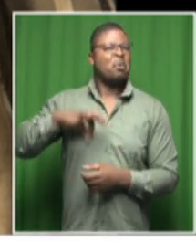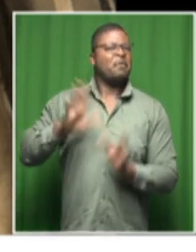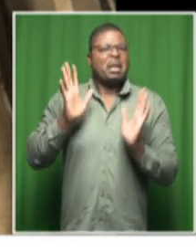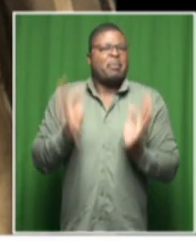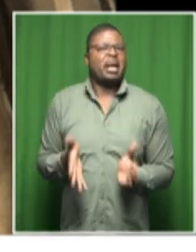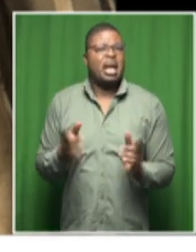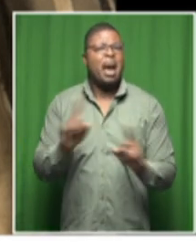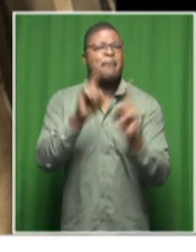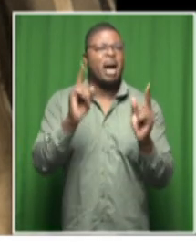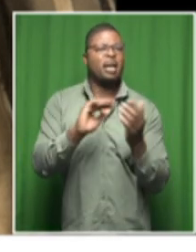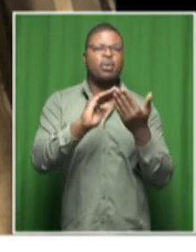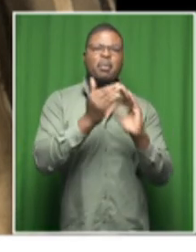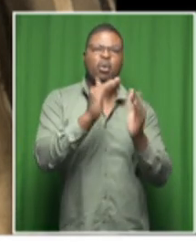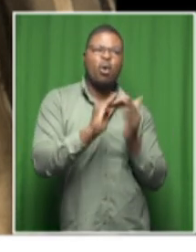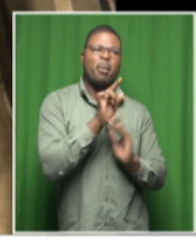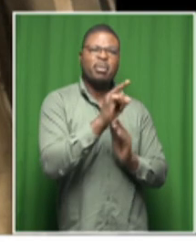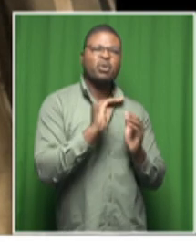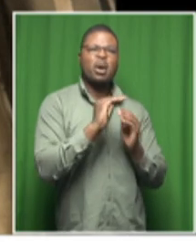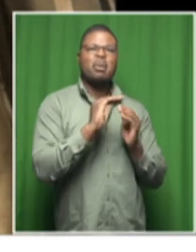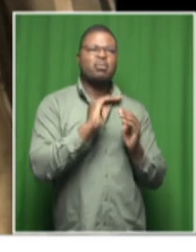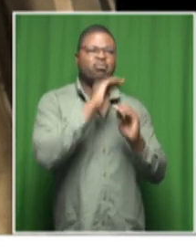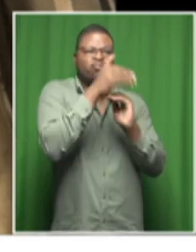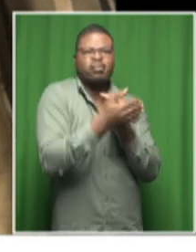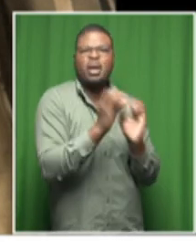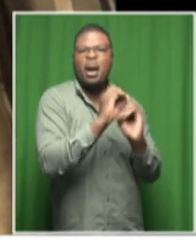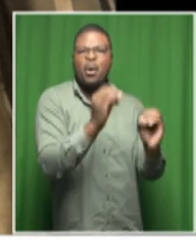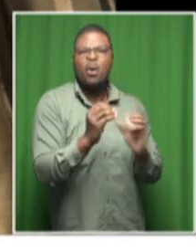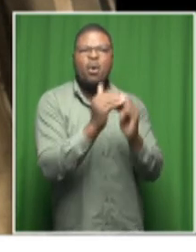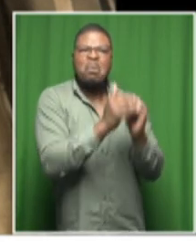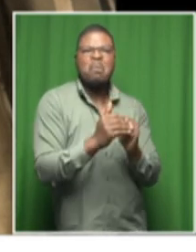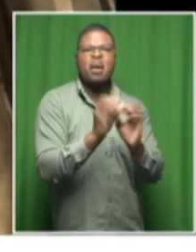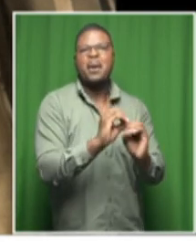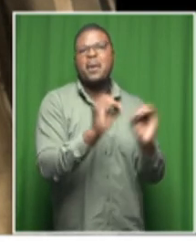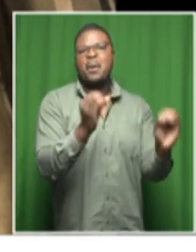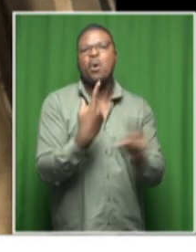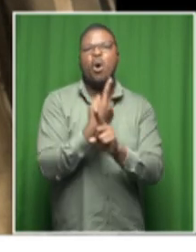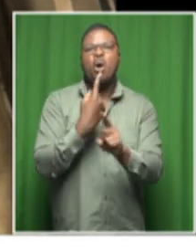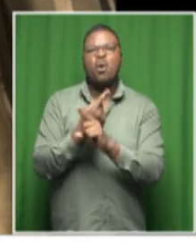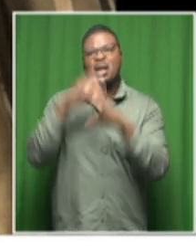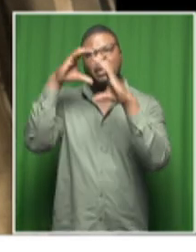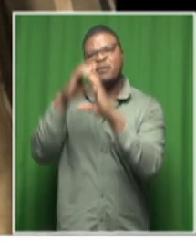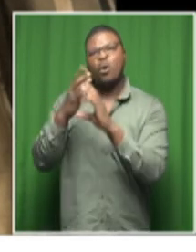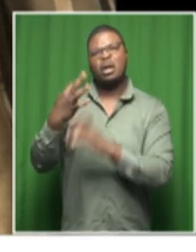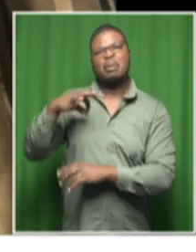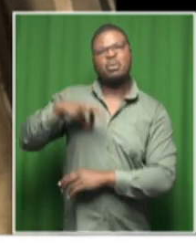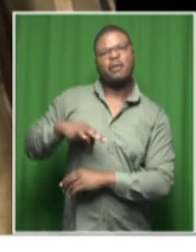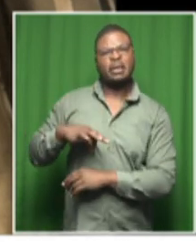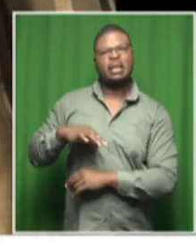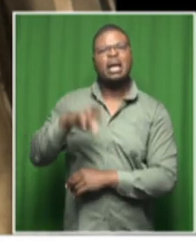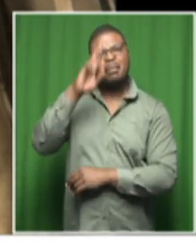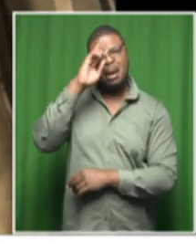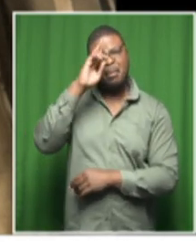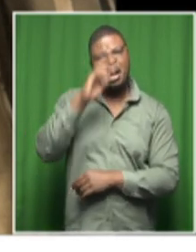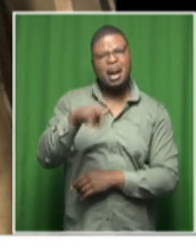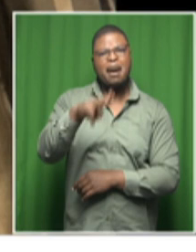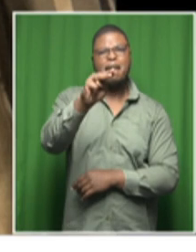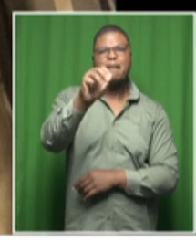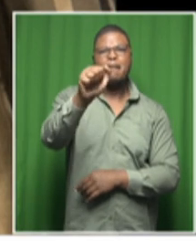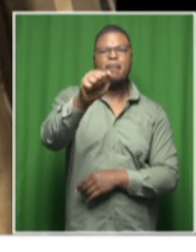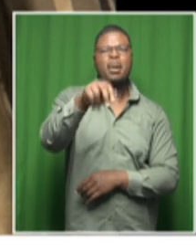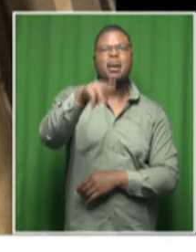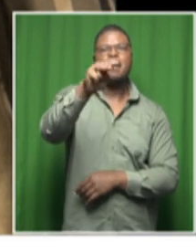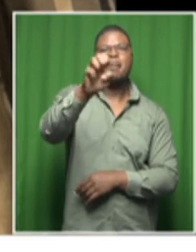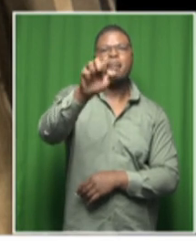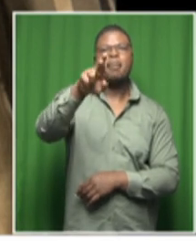ordinary people who stay you will remember the uh the the the mary spray disaster and as we speak